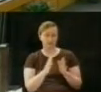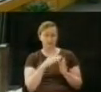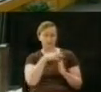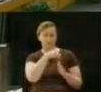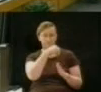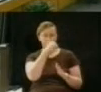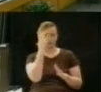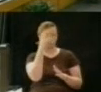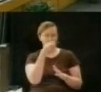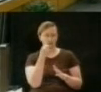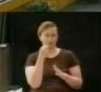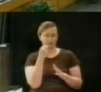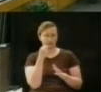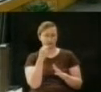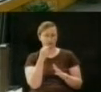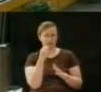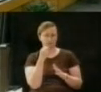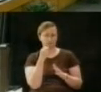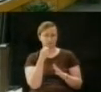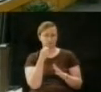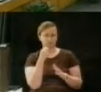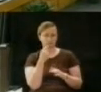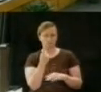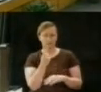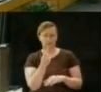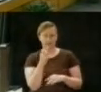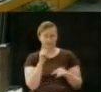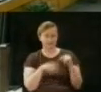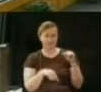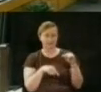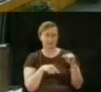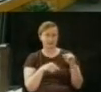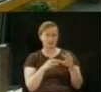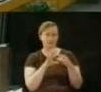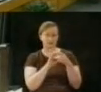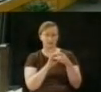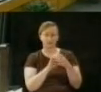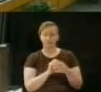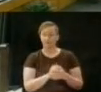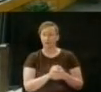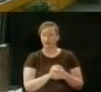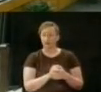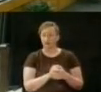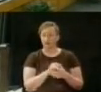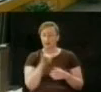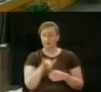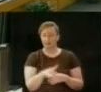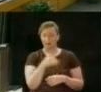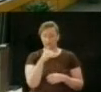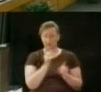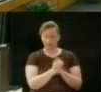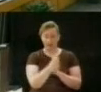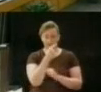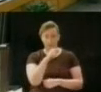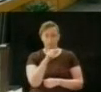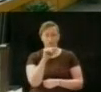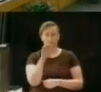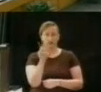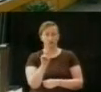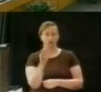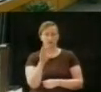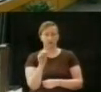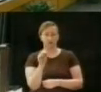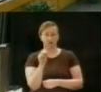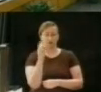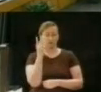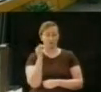I served on, as a county representative under the unification charter provision, not the metro one. You have